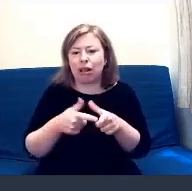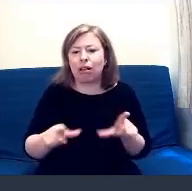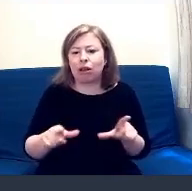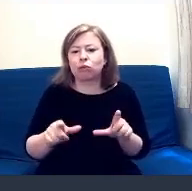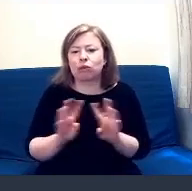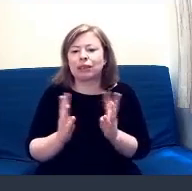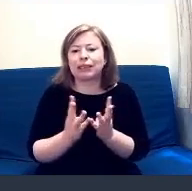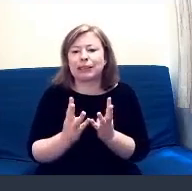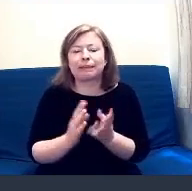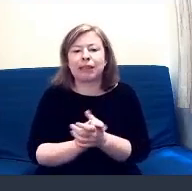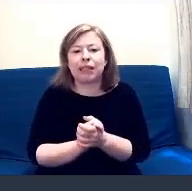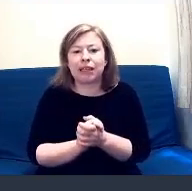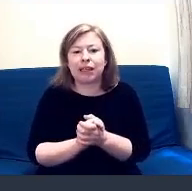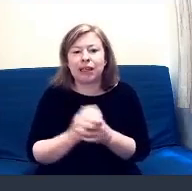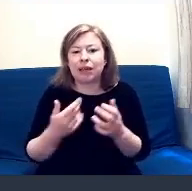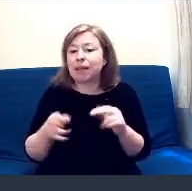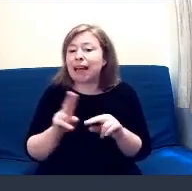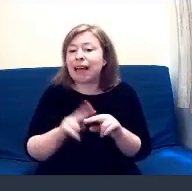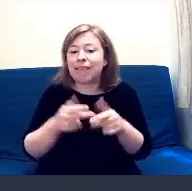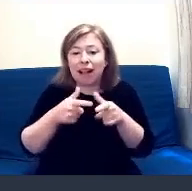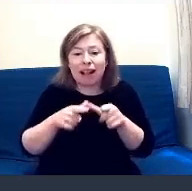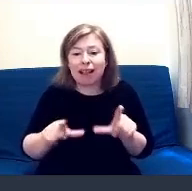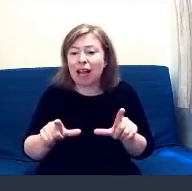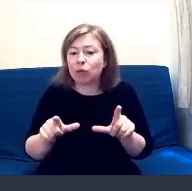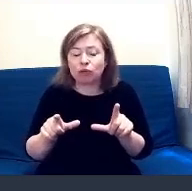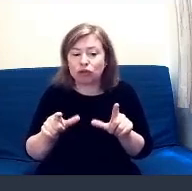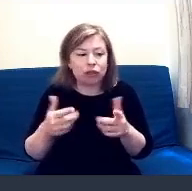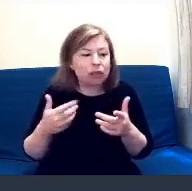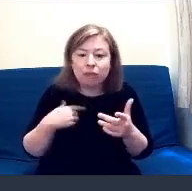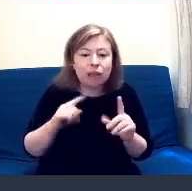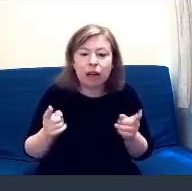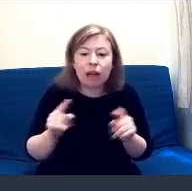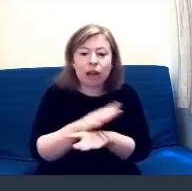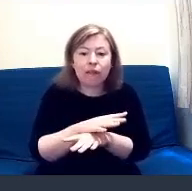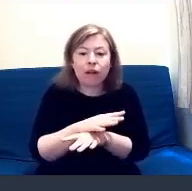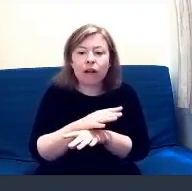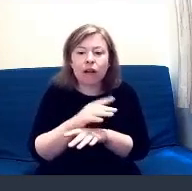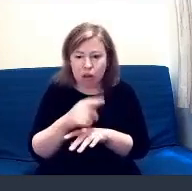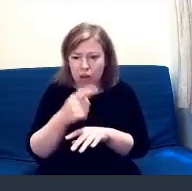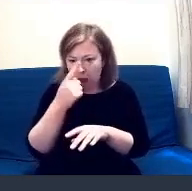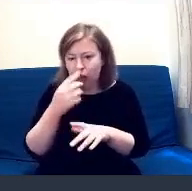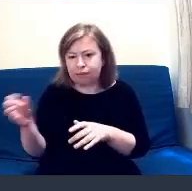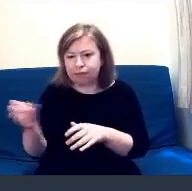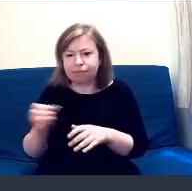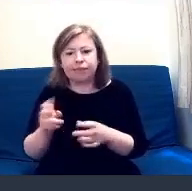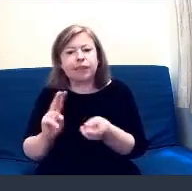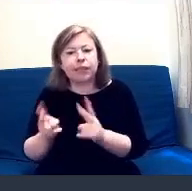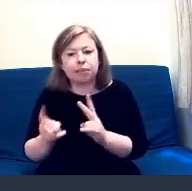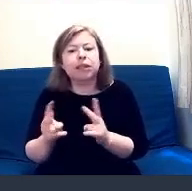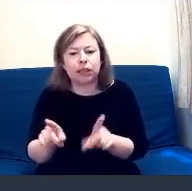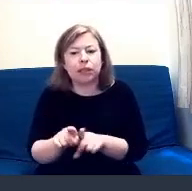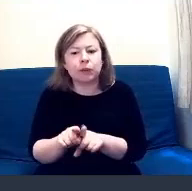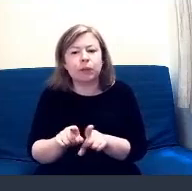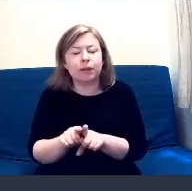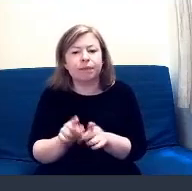if we don't have a language covered within the team, who are a very talented team, that we can support with other interpreters too. Damien